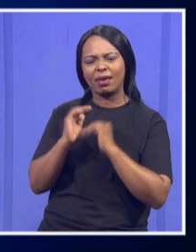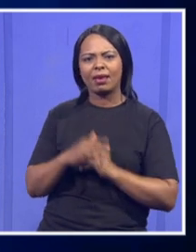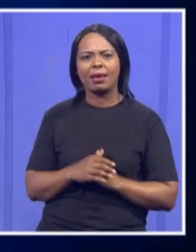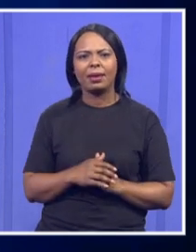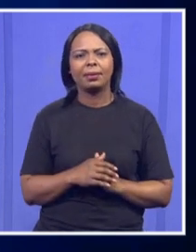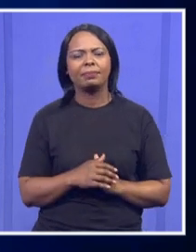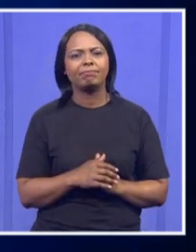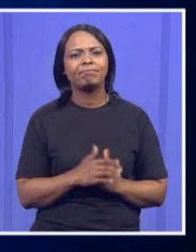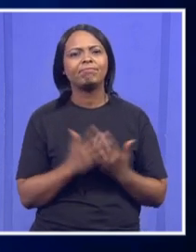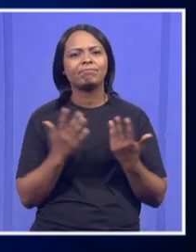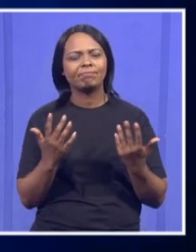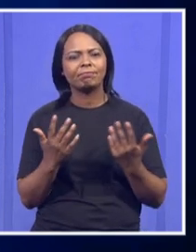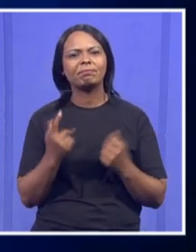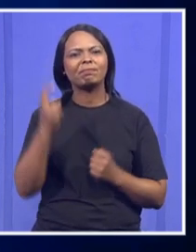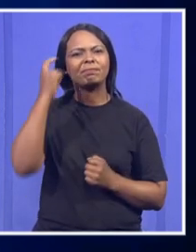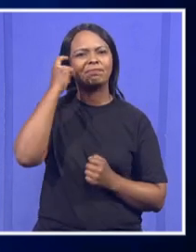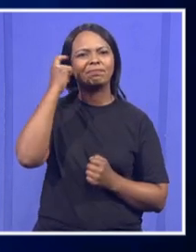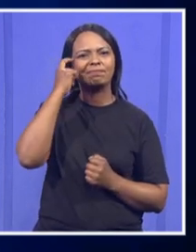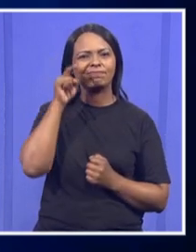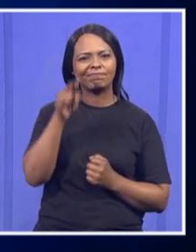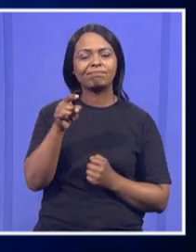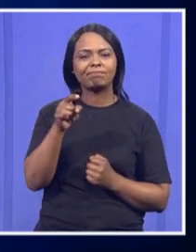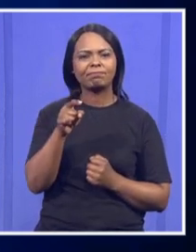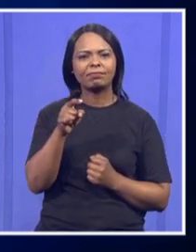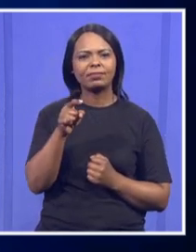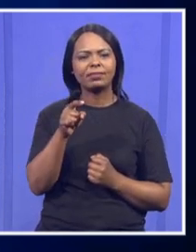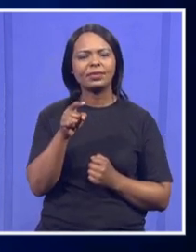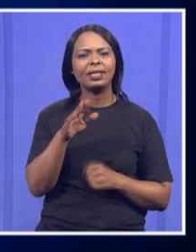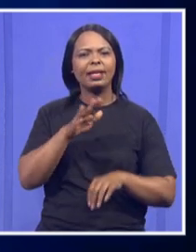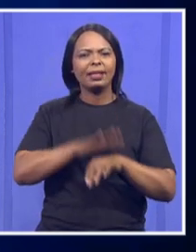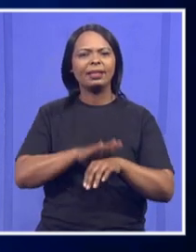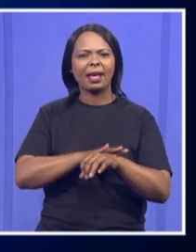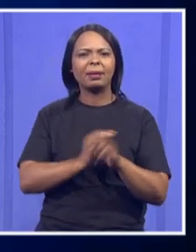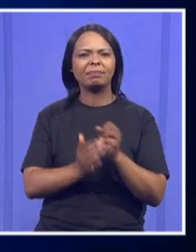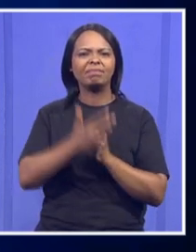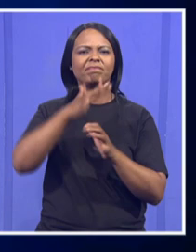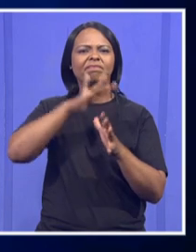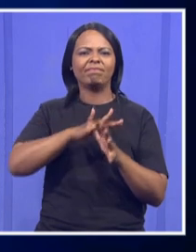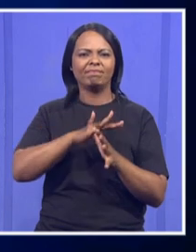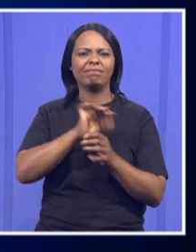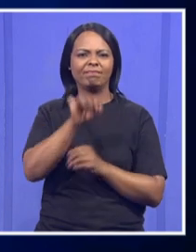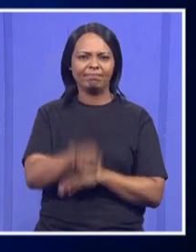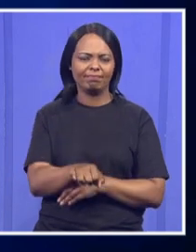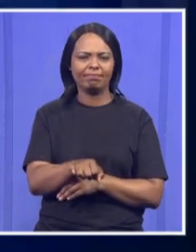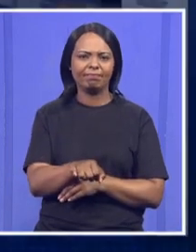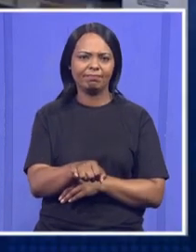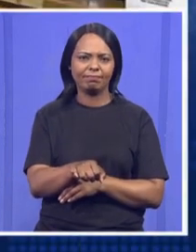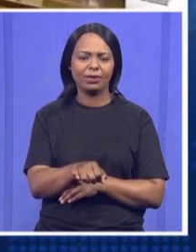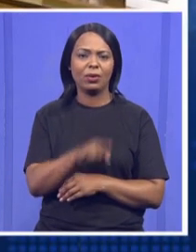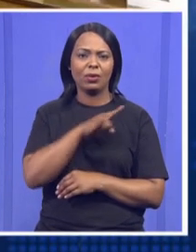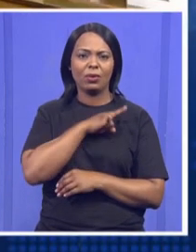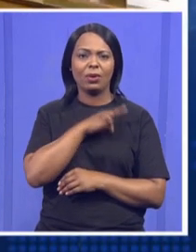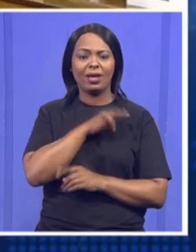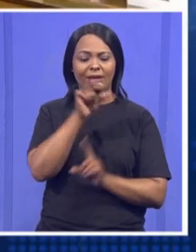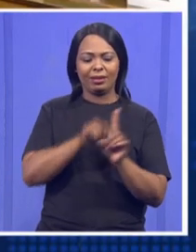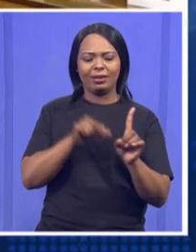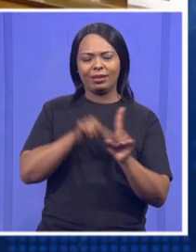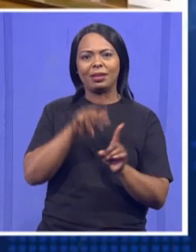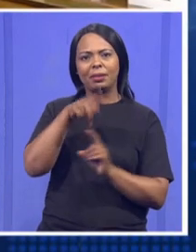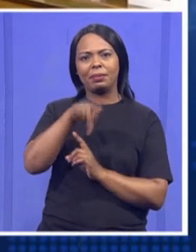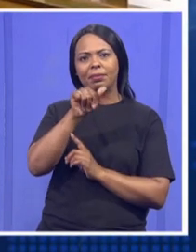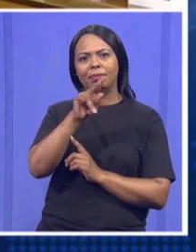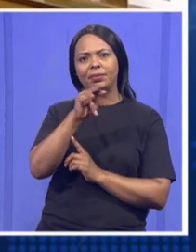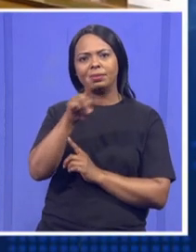Well, I think this is a serious moment for Panyaza, because Panyaza comes there as a unifier, because you know that in the previous